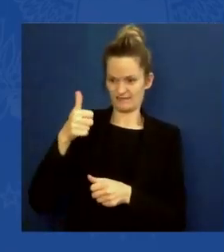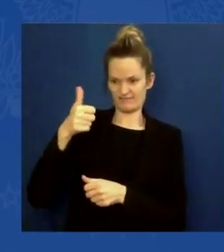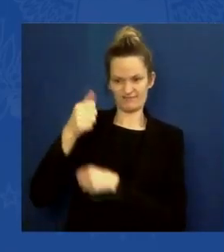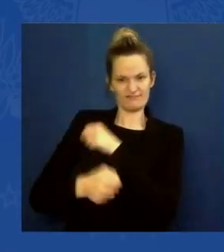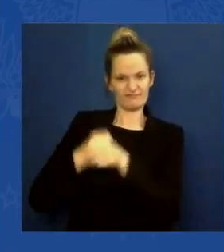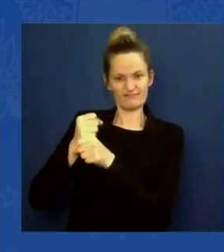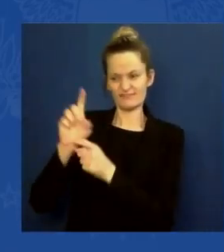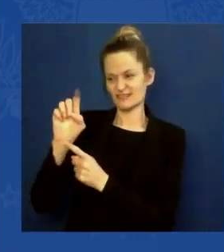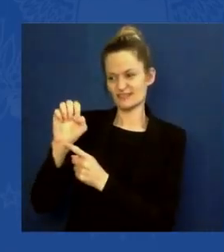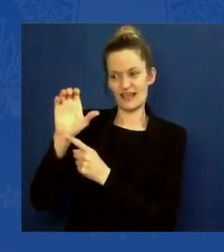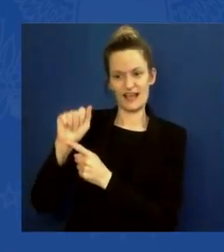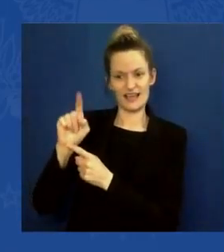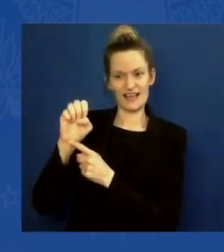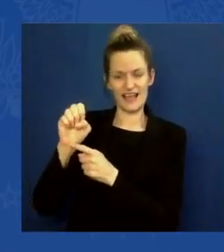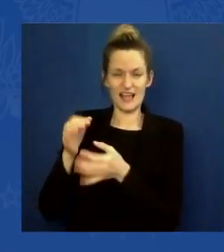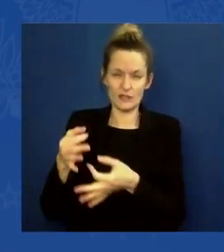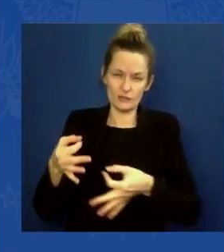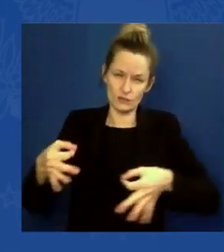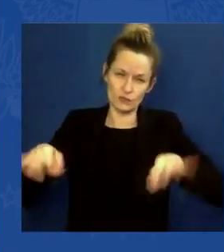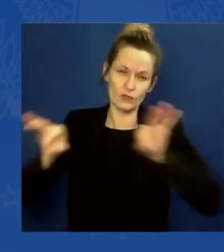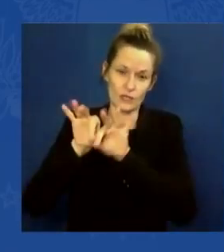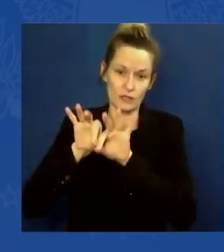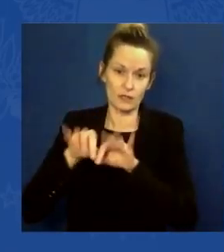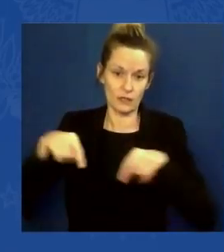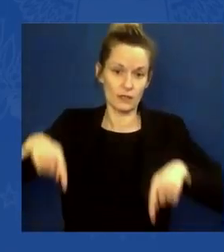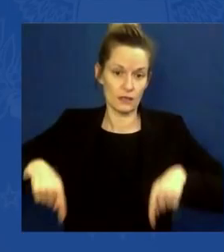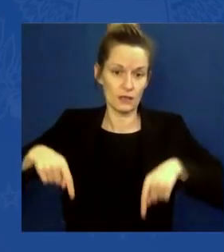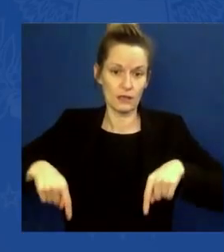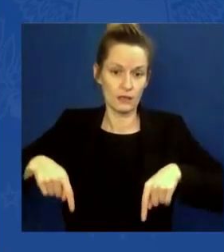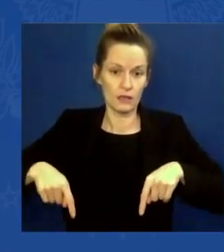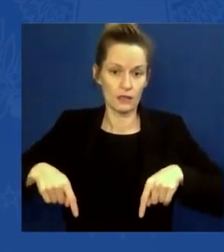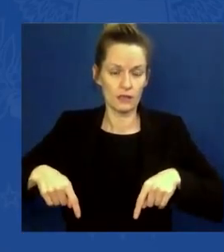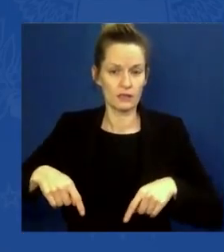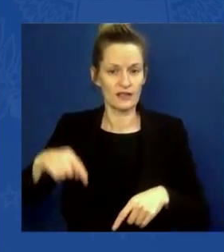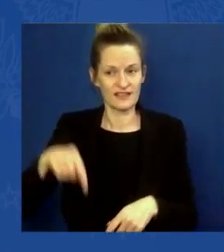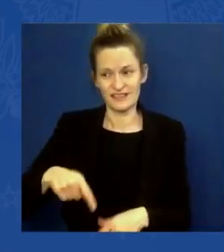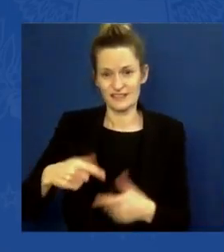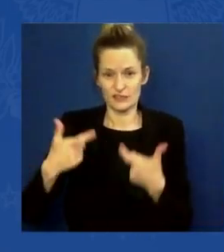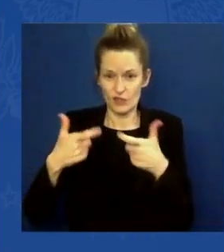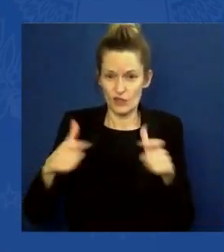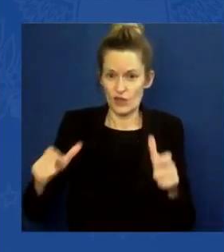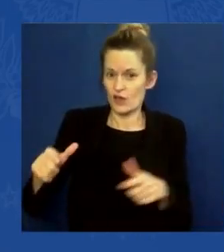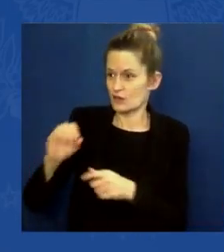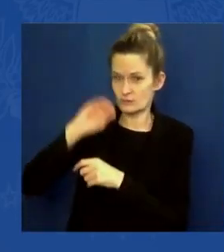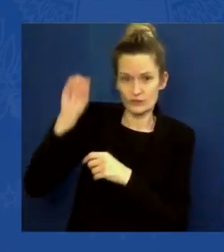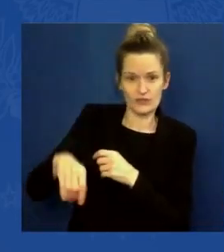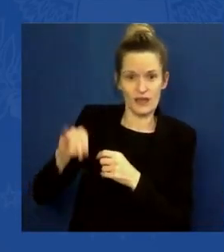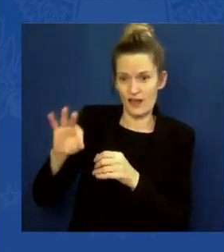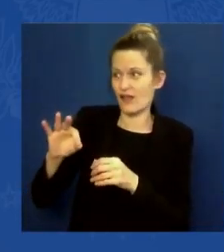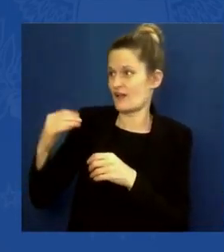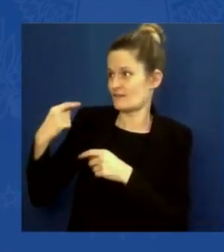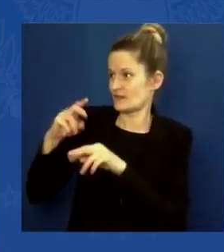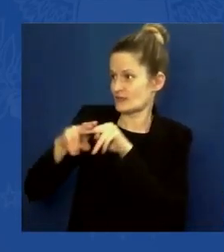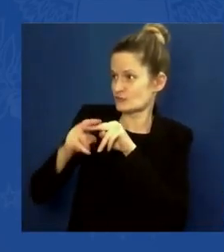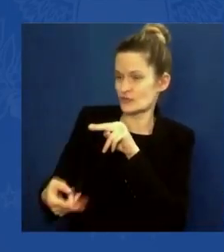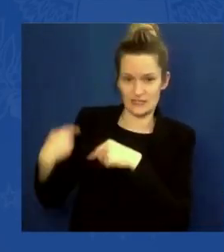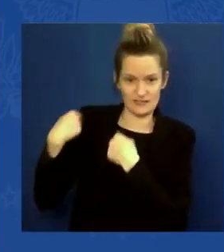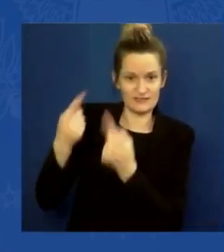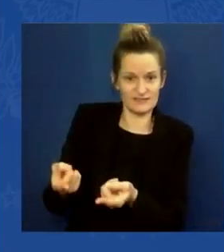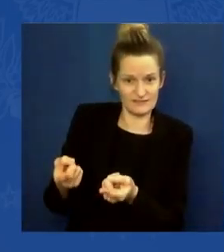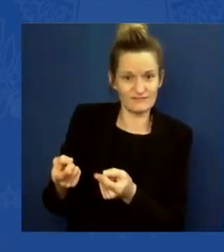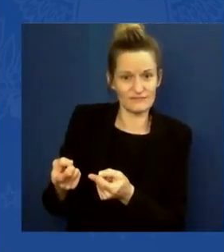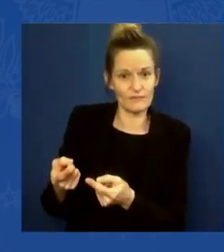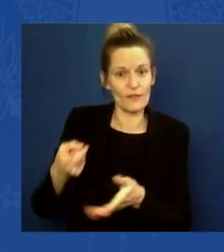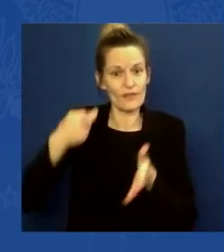decade. Eighty percent. The price of a wind turbine generation has dropped 55 percent. And a lot is because of the